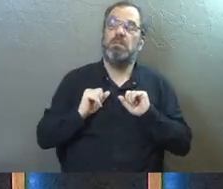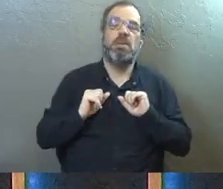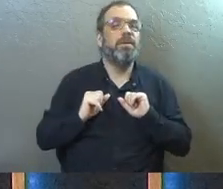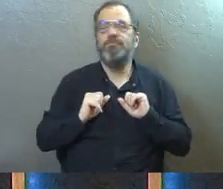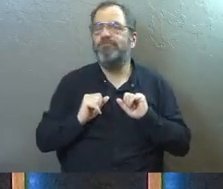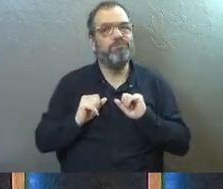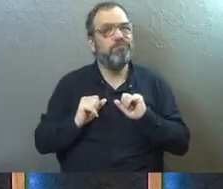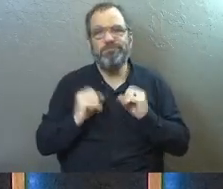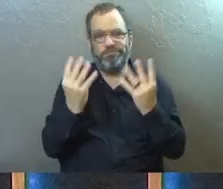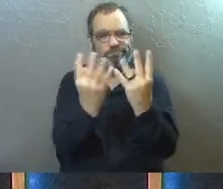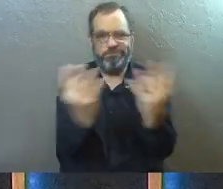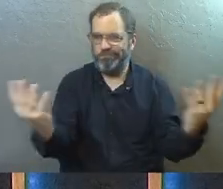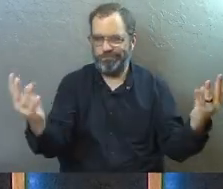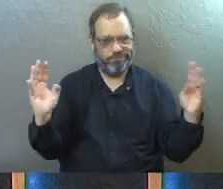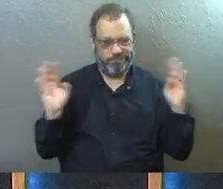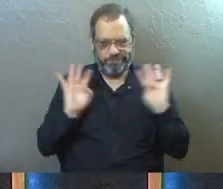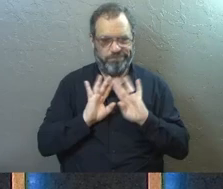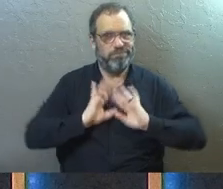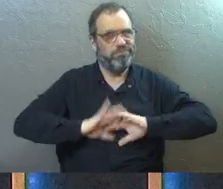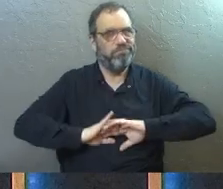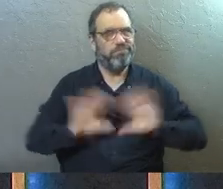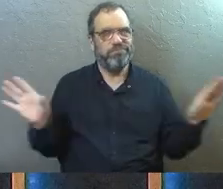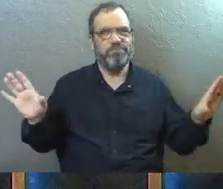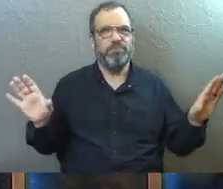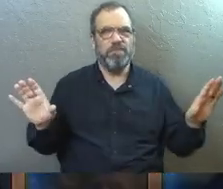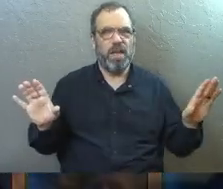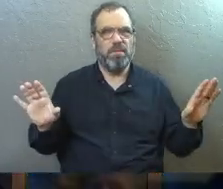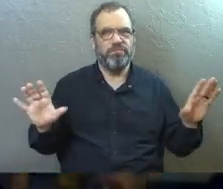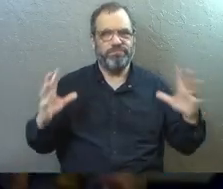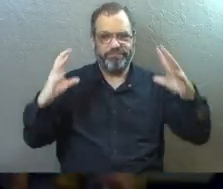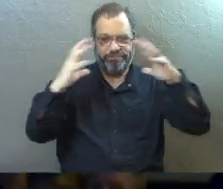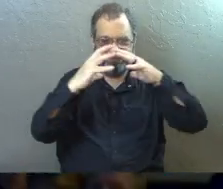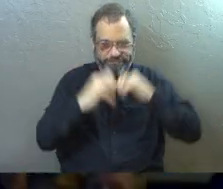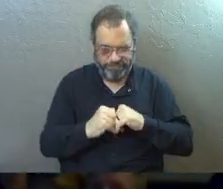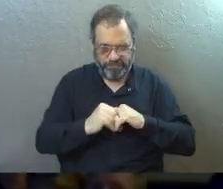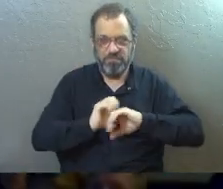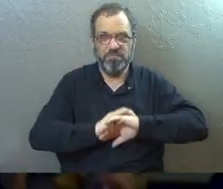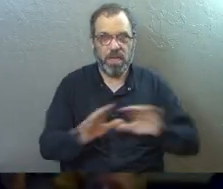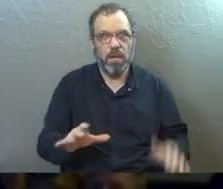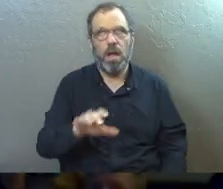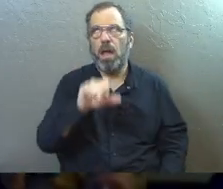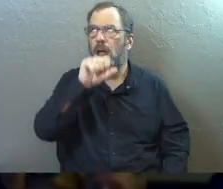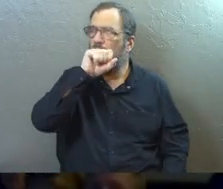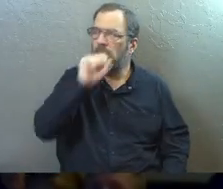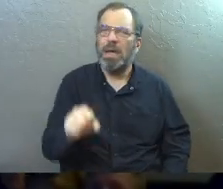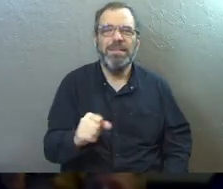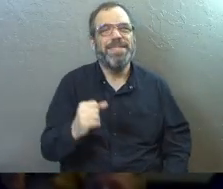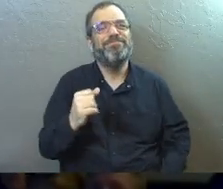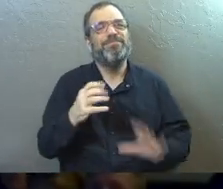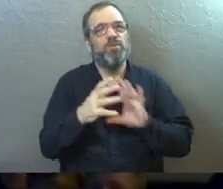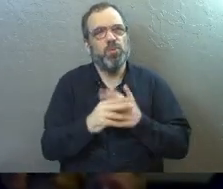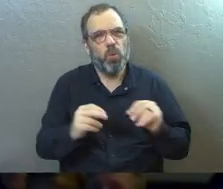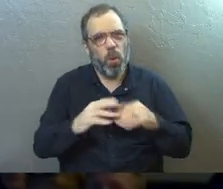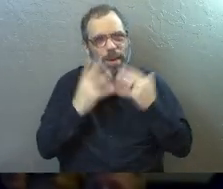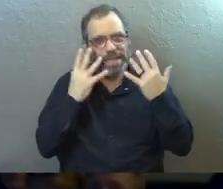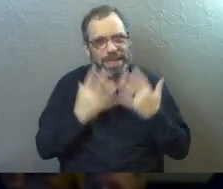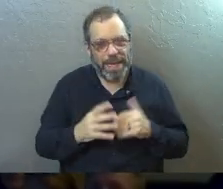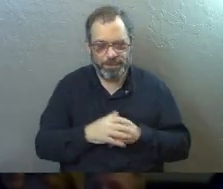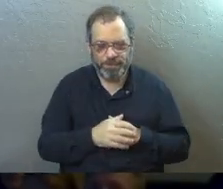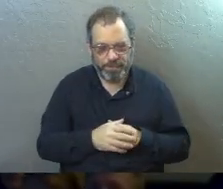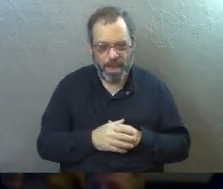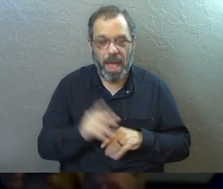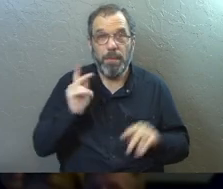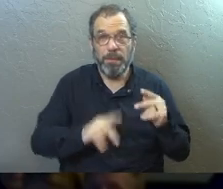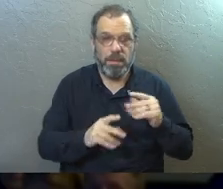No. No, there's not. And I love that. It's a sad story. Sometimes people are